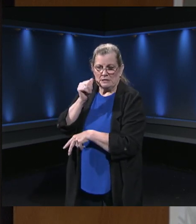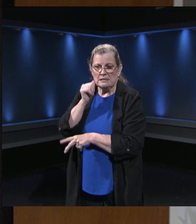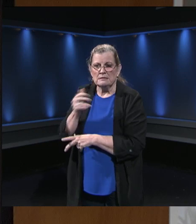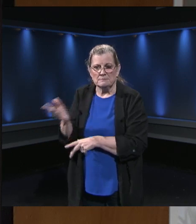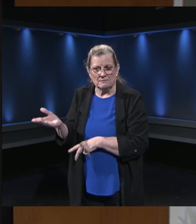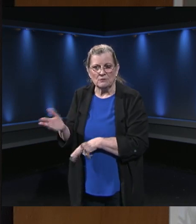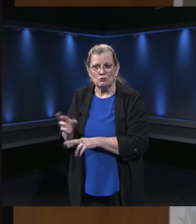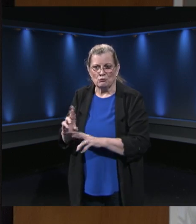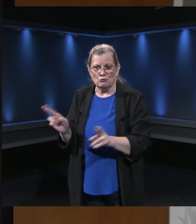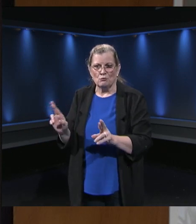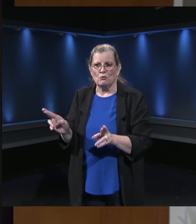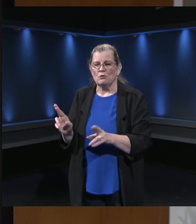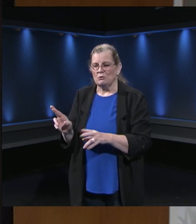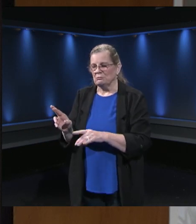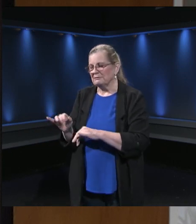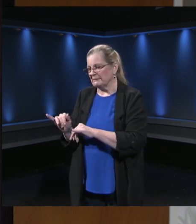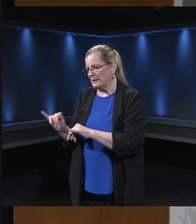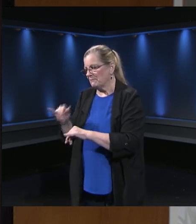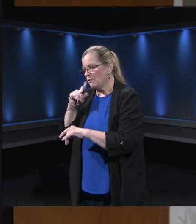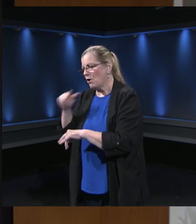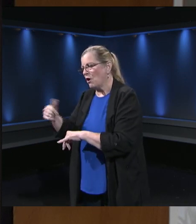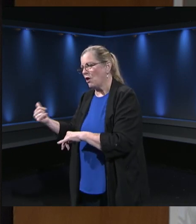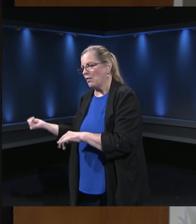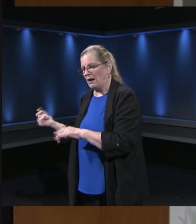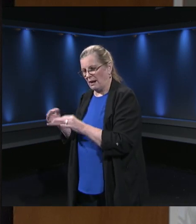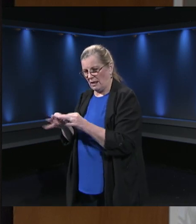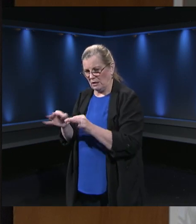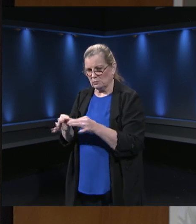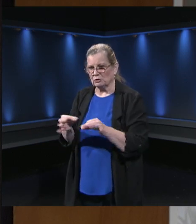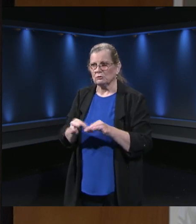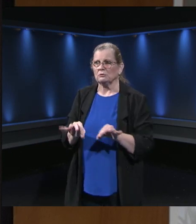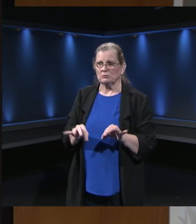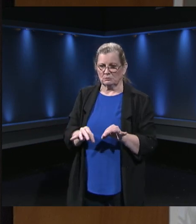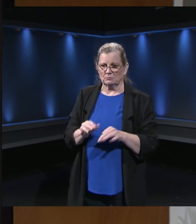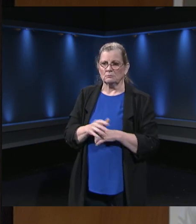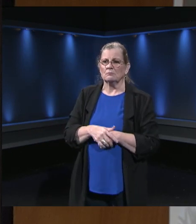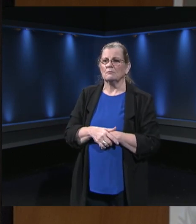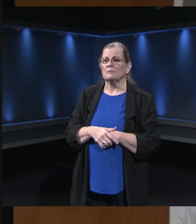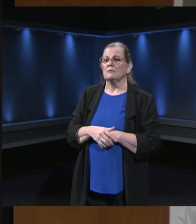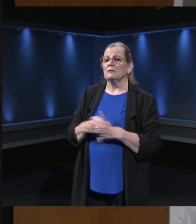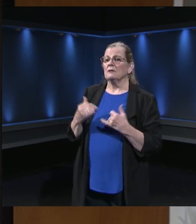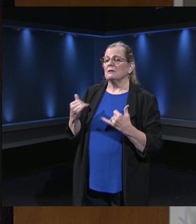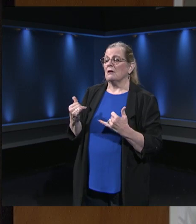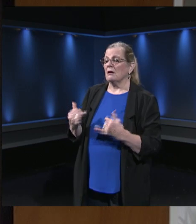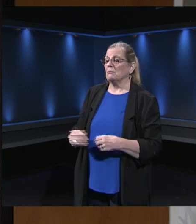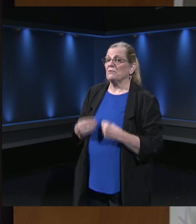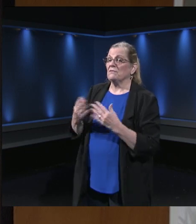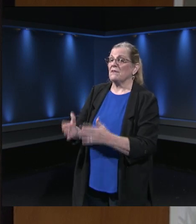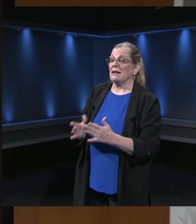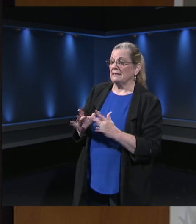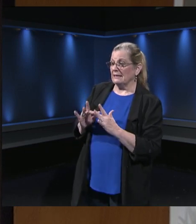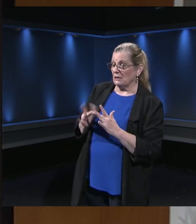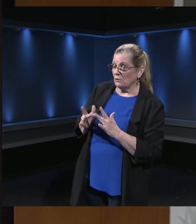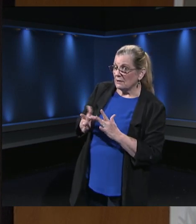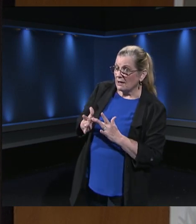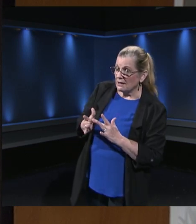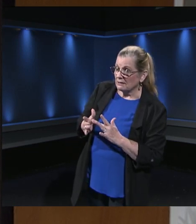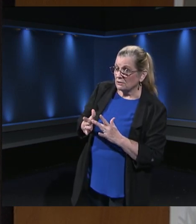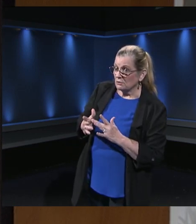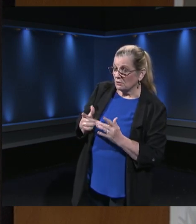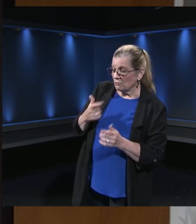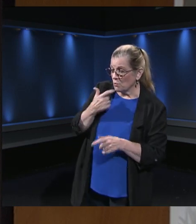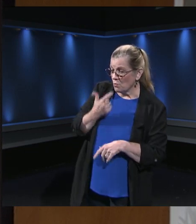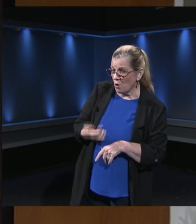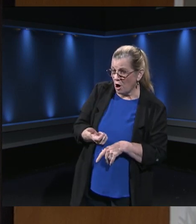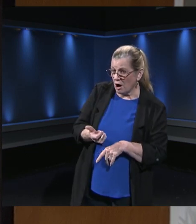our team, Dr. Braben, to think about providing internet access. So if you are struggling, if you're watching this right now from your